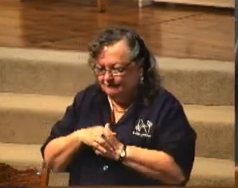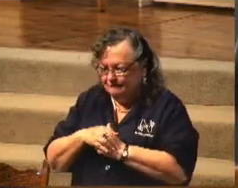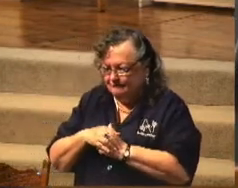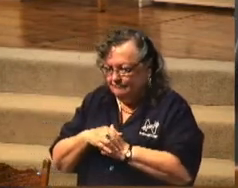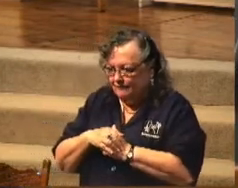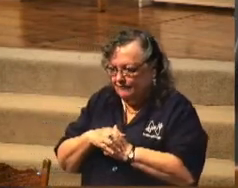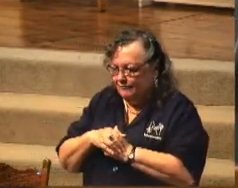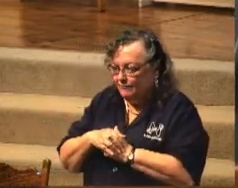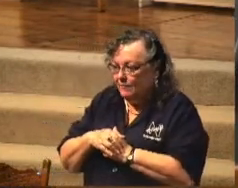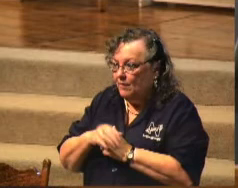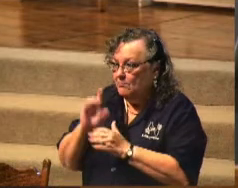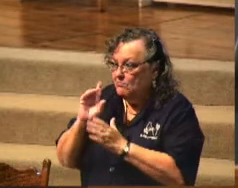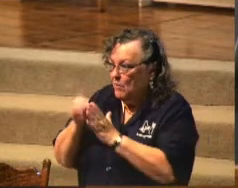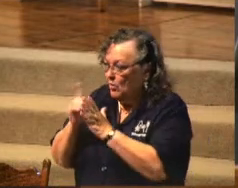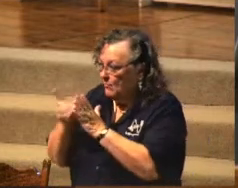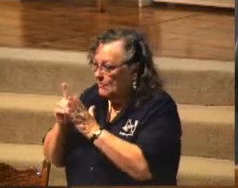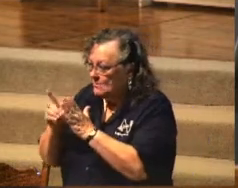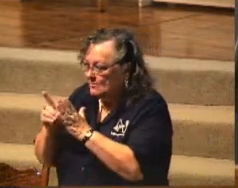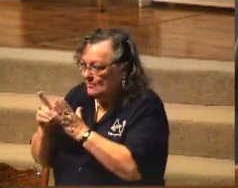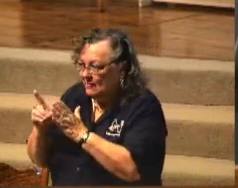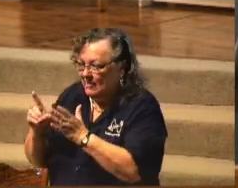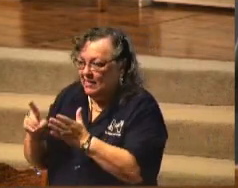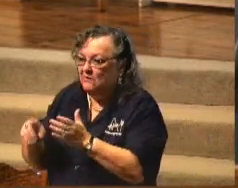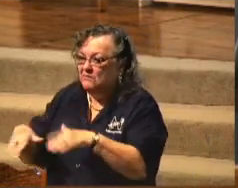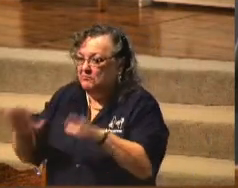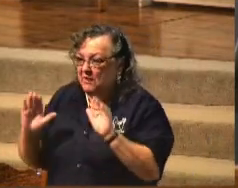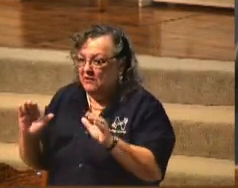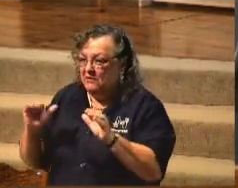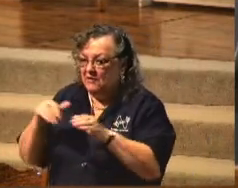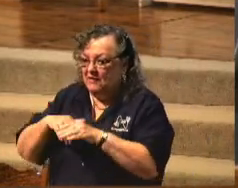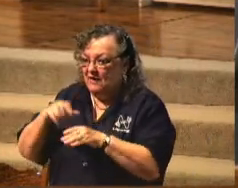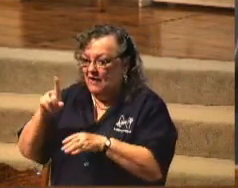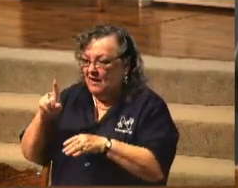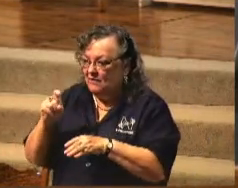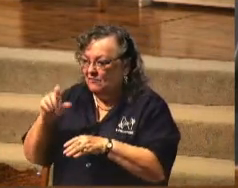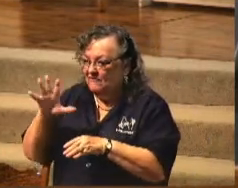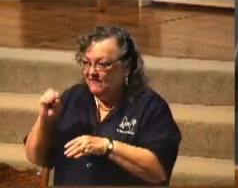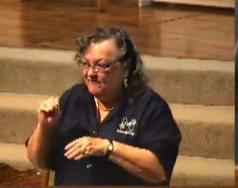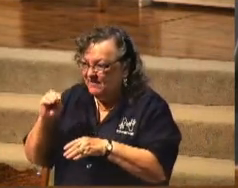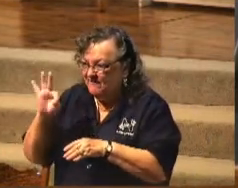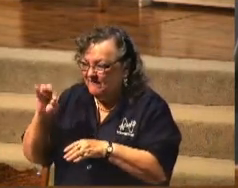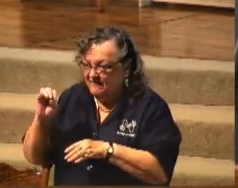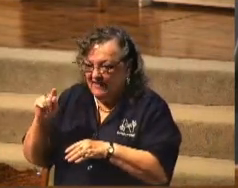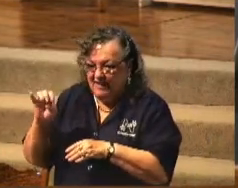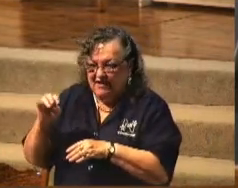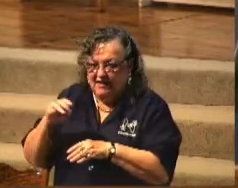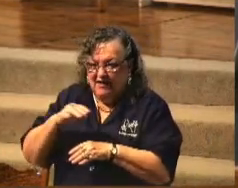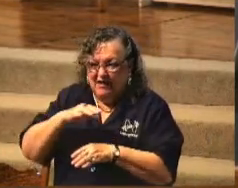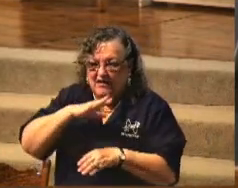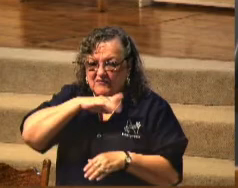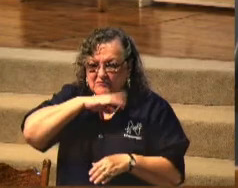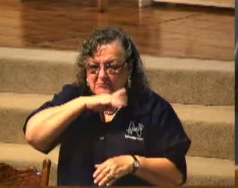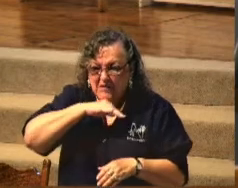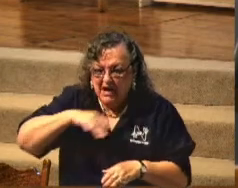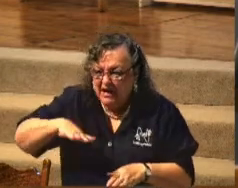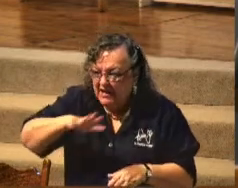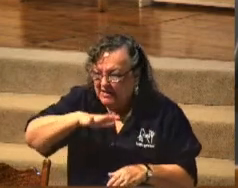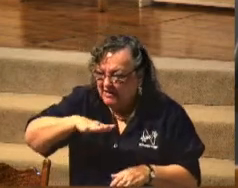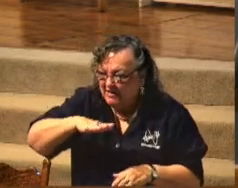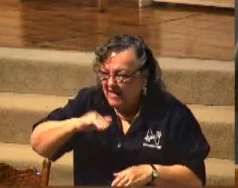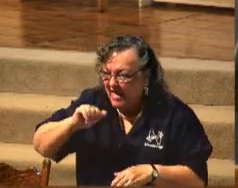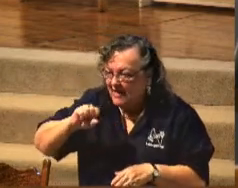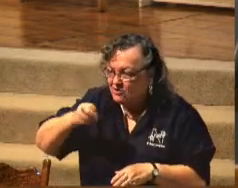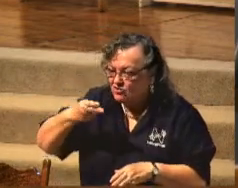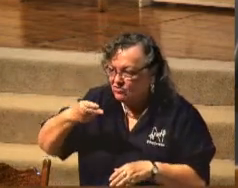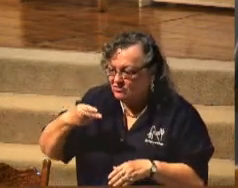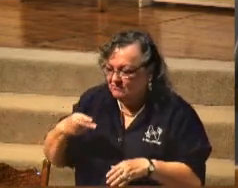In just moments, he was buried in 150 feet of mud and ash. Never recovered his body.